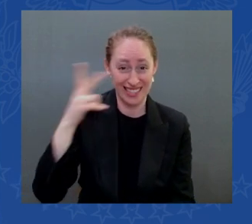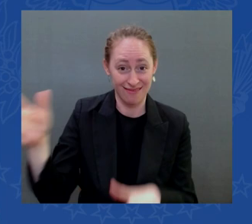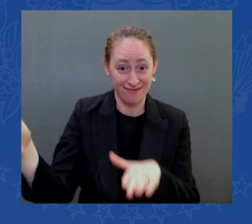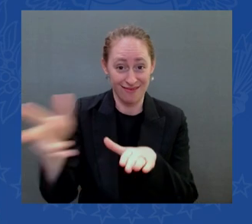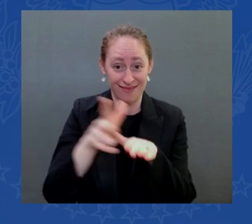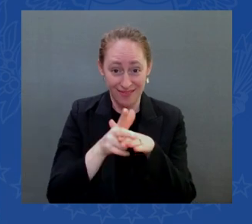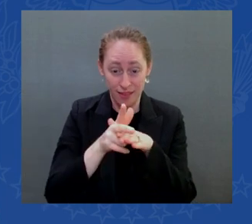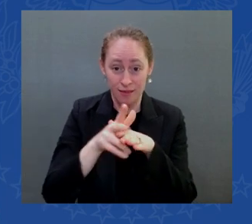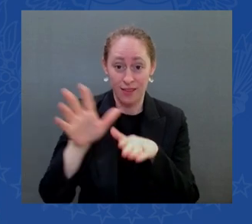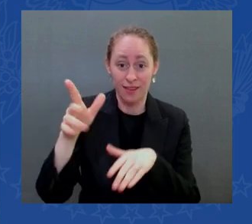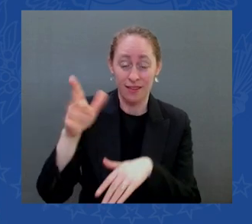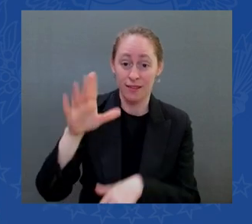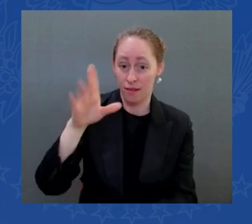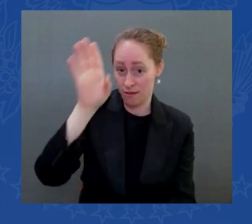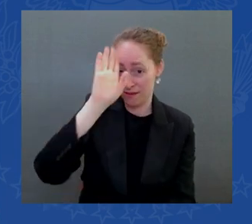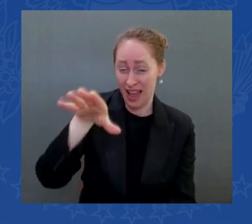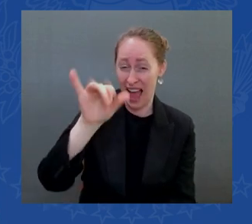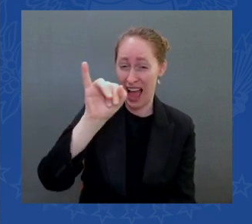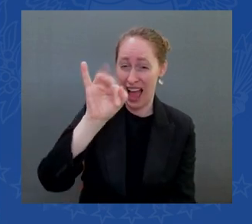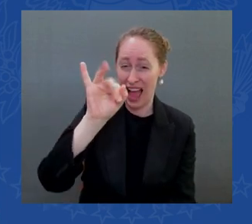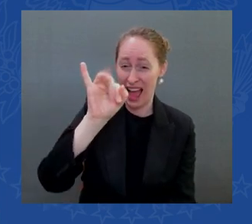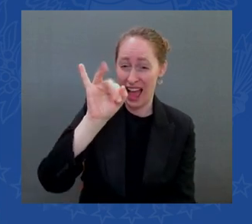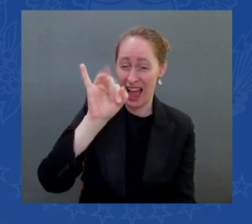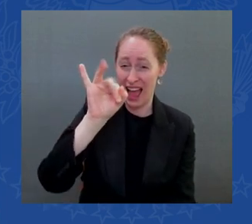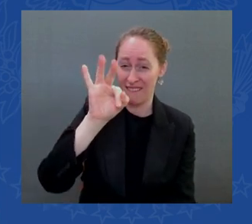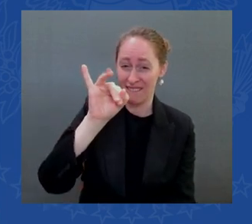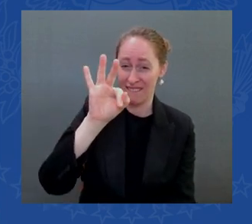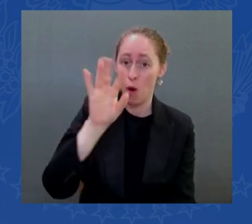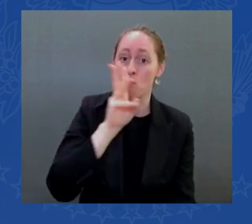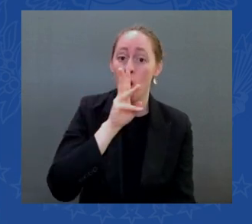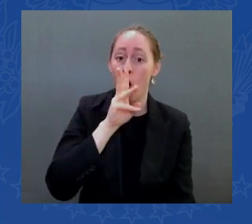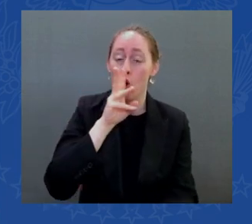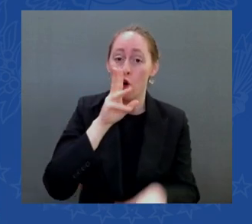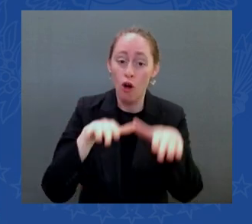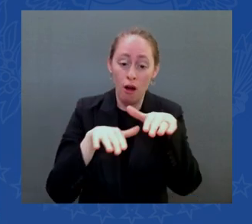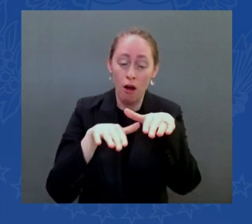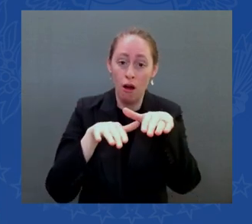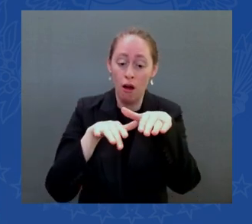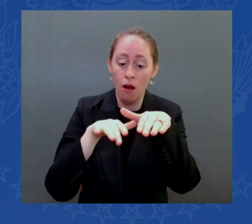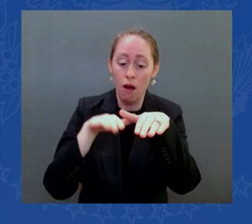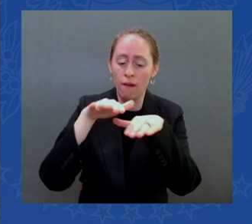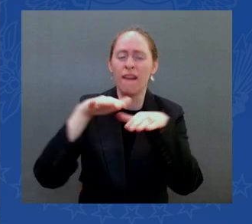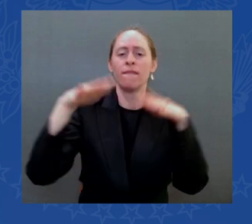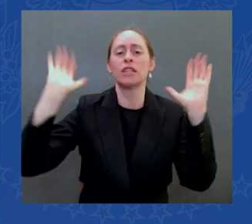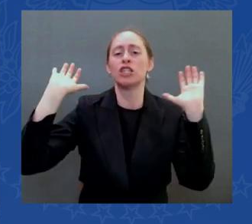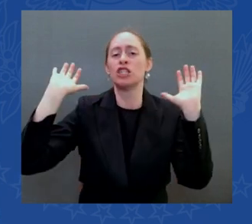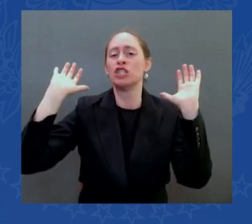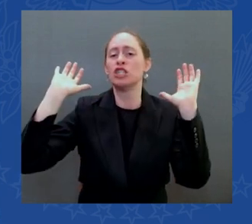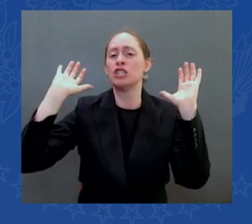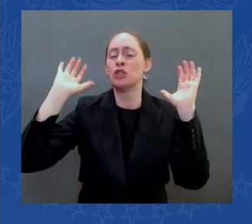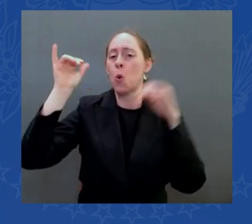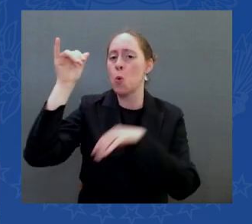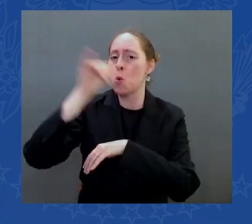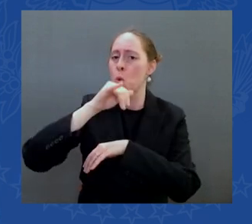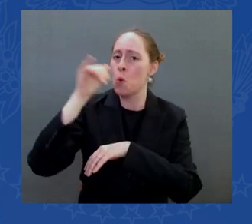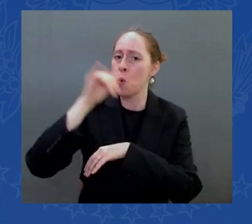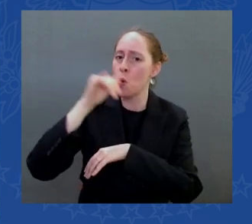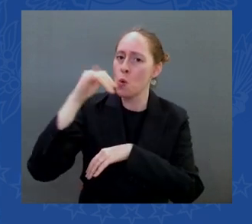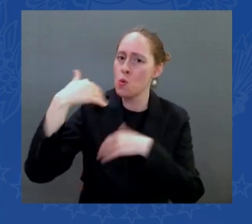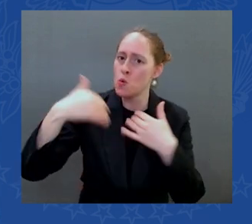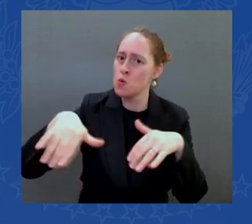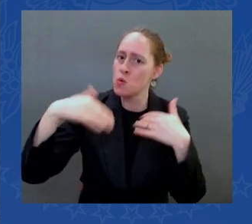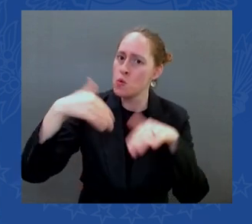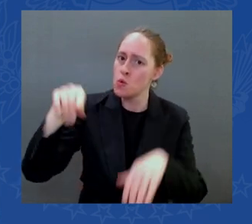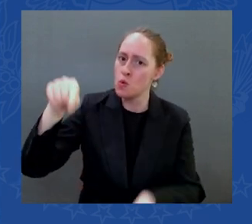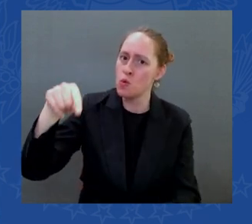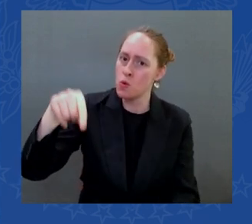that this could not have happened this infrastructure this bipartisan infrastructure without our congressional delegation thank you